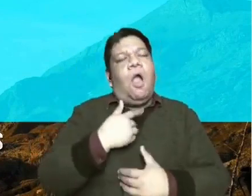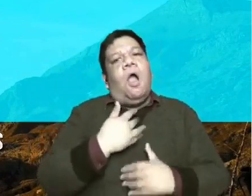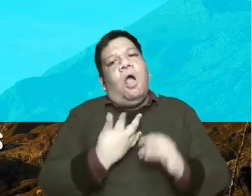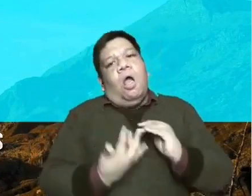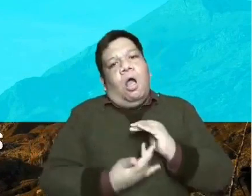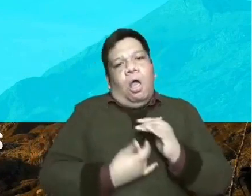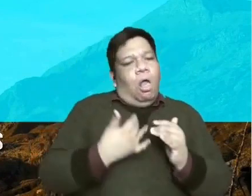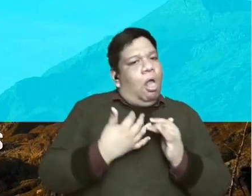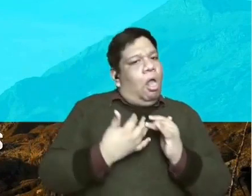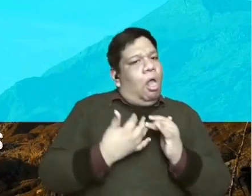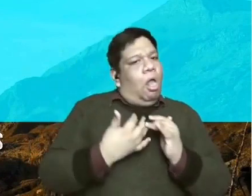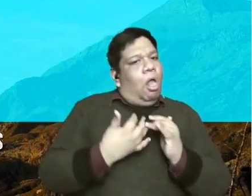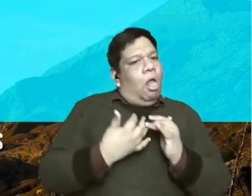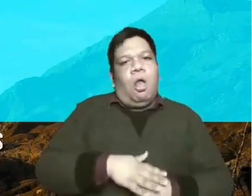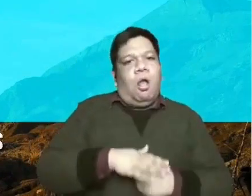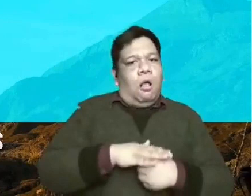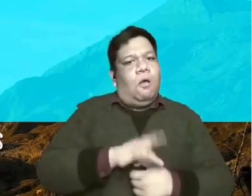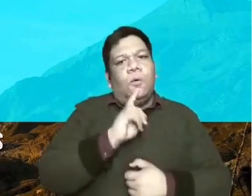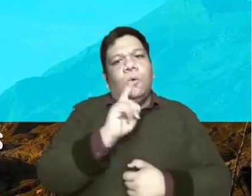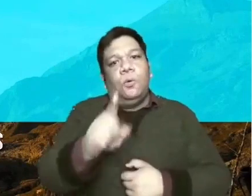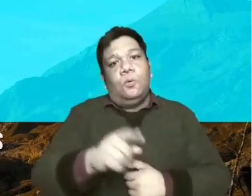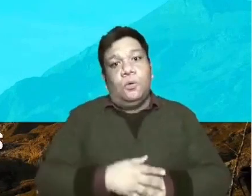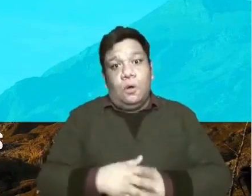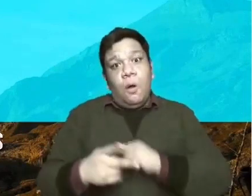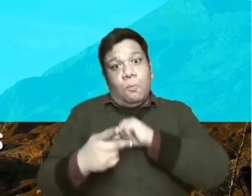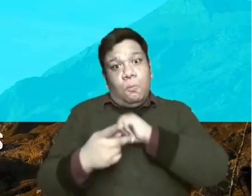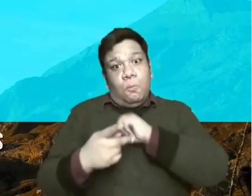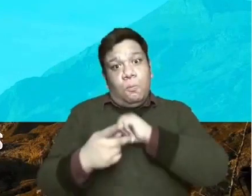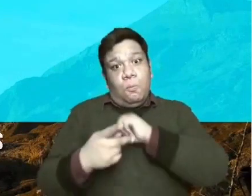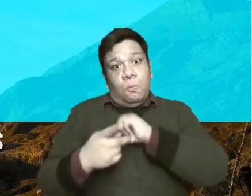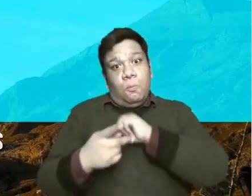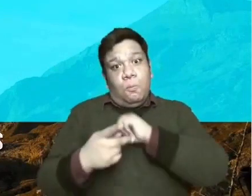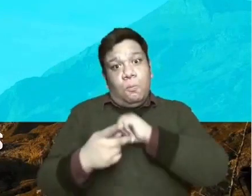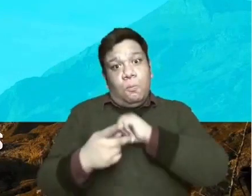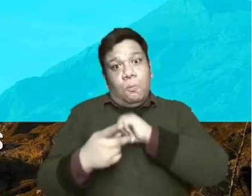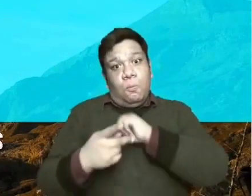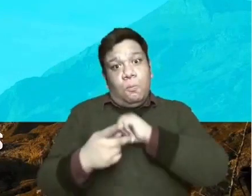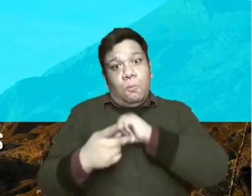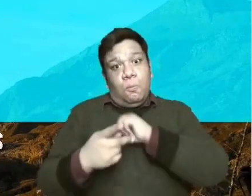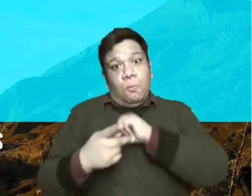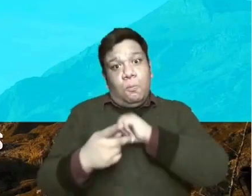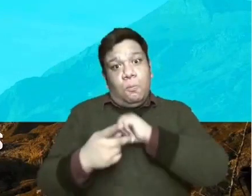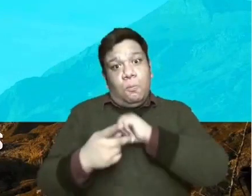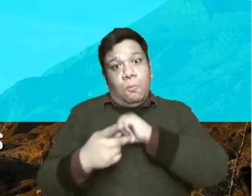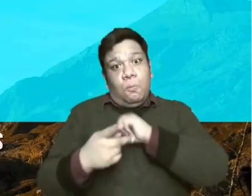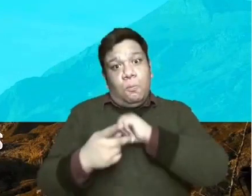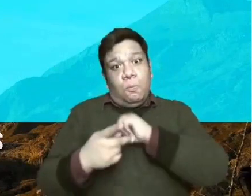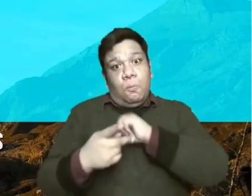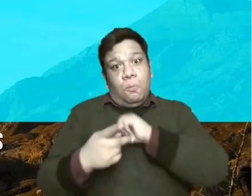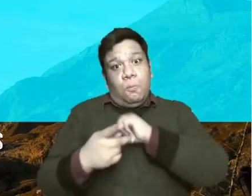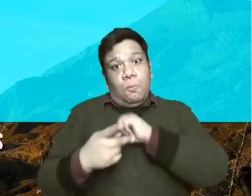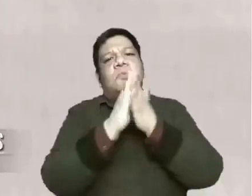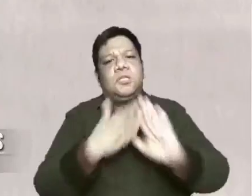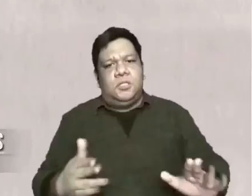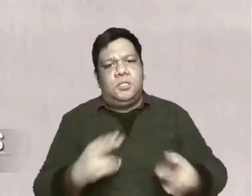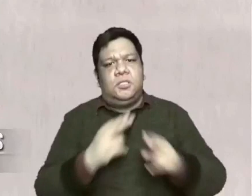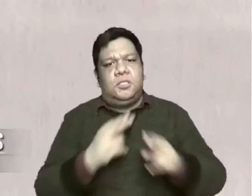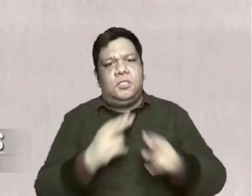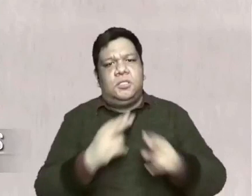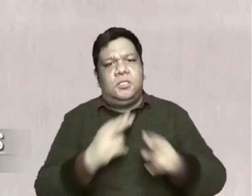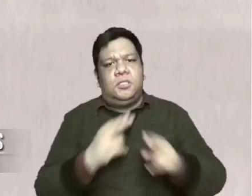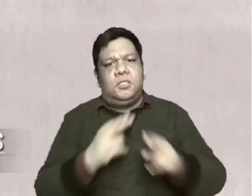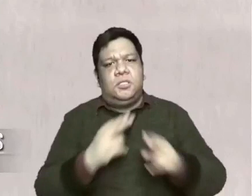restless. That's why Paul also called the gospel as the gospel of peace. And with your feet,